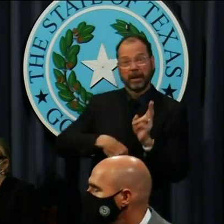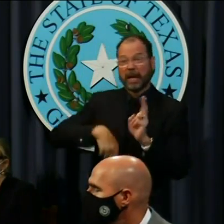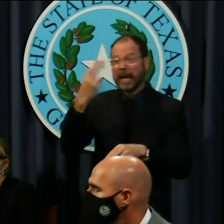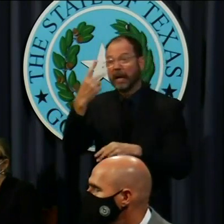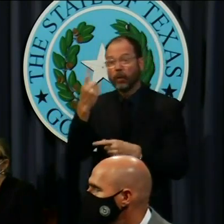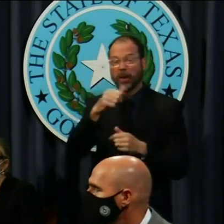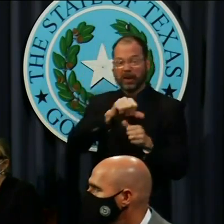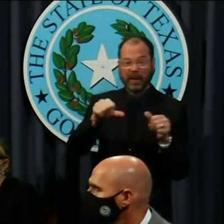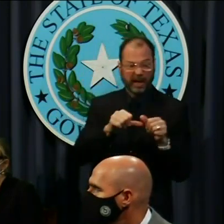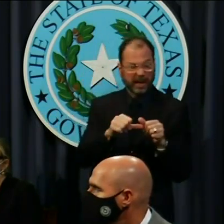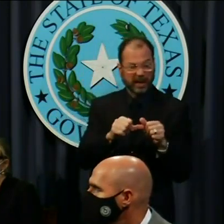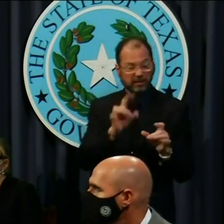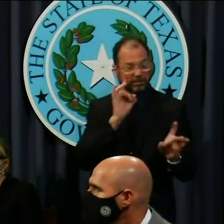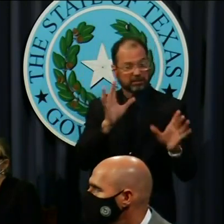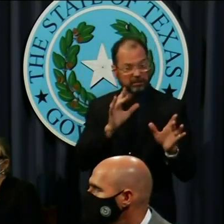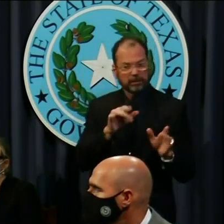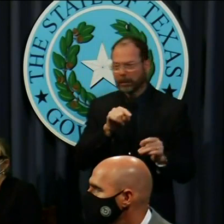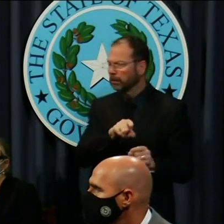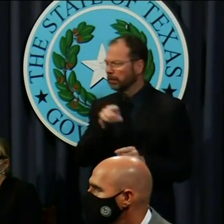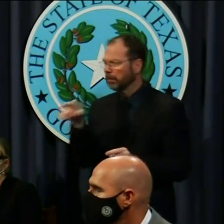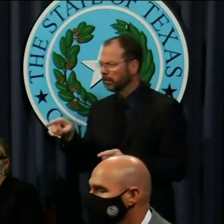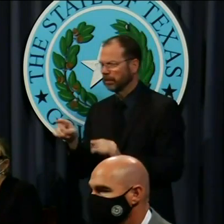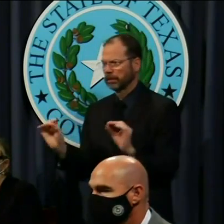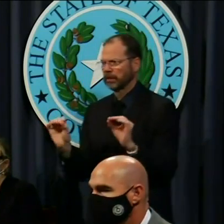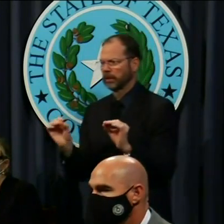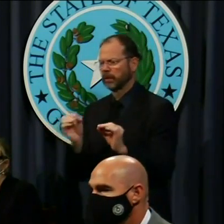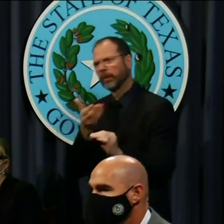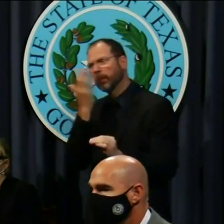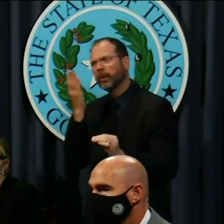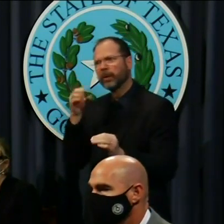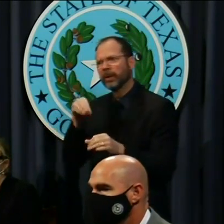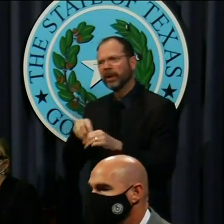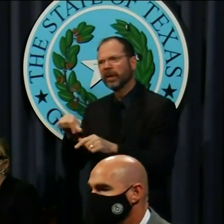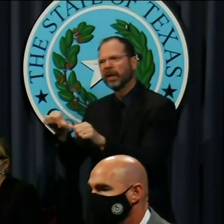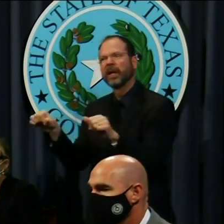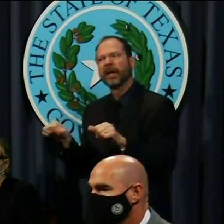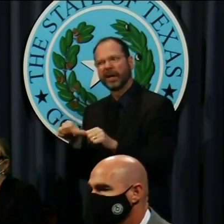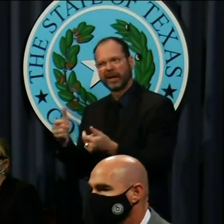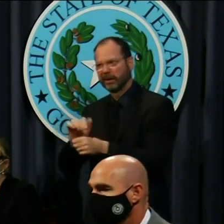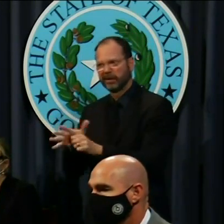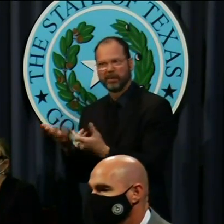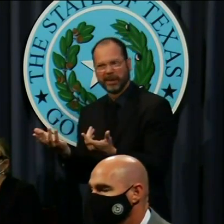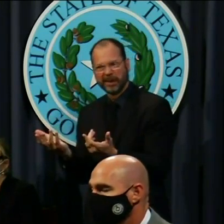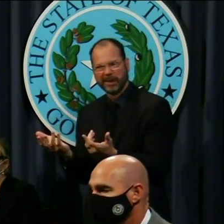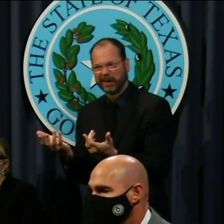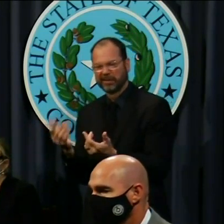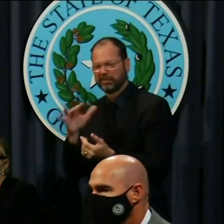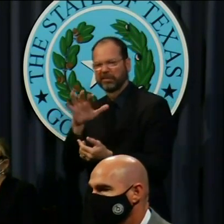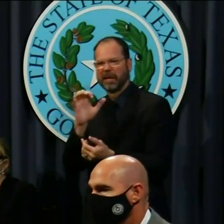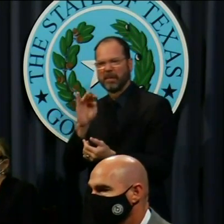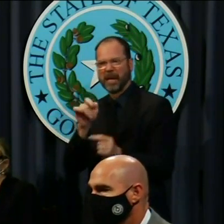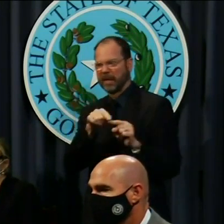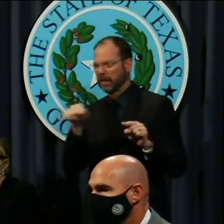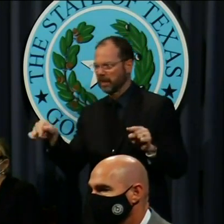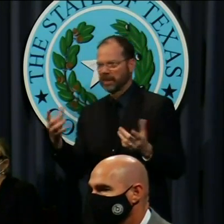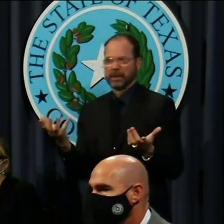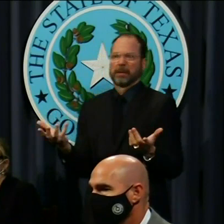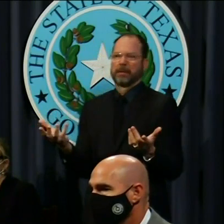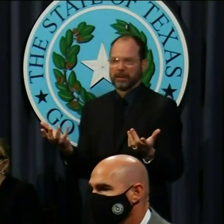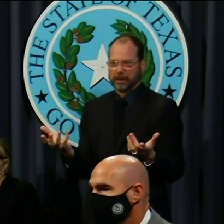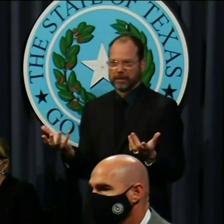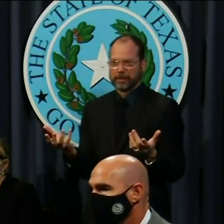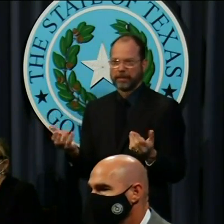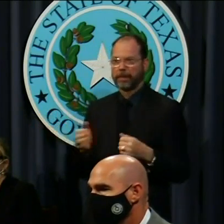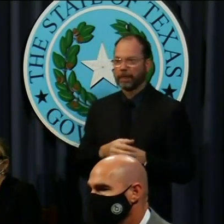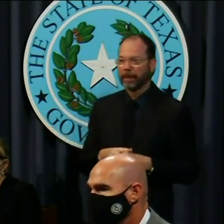one part of the state may be completely irrelevant to the COVID condition in another part of the state 500 miles away. An